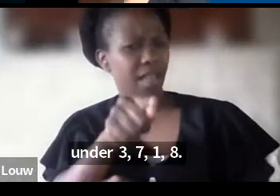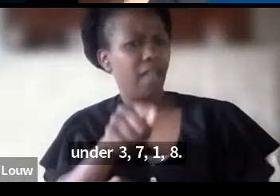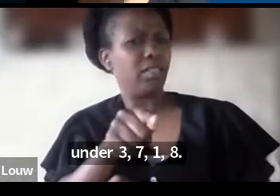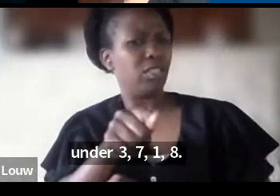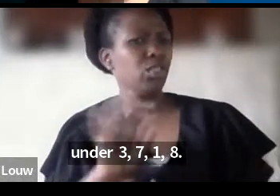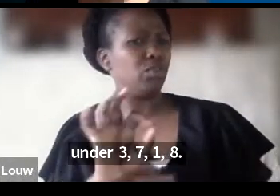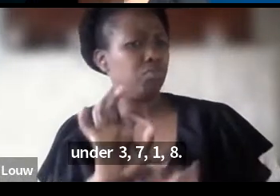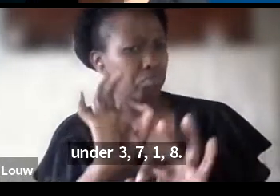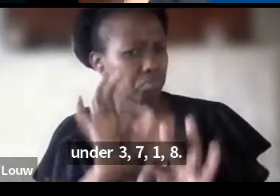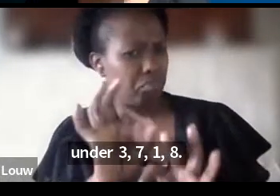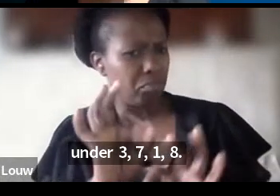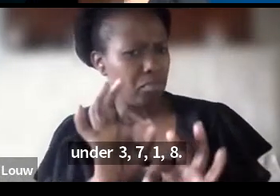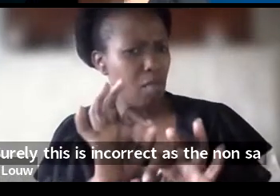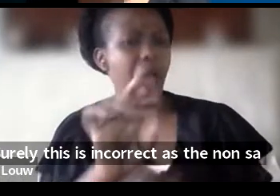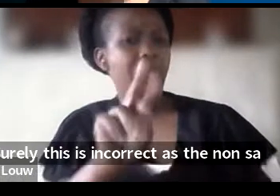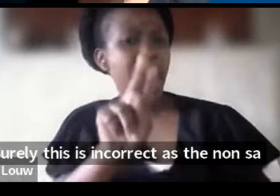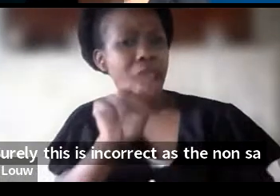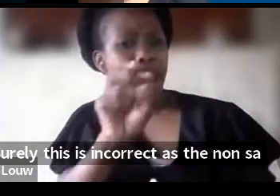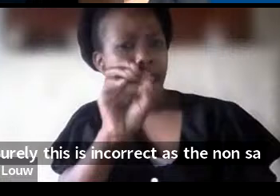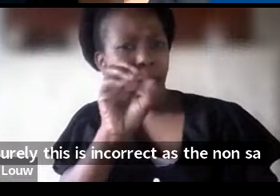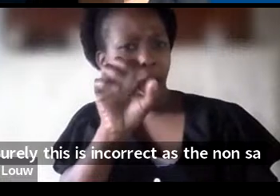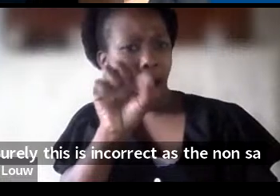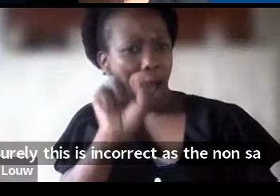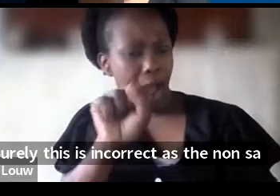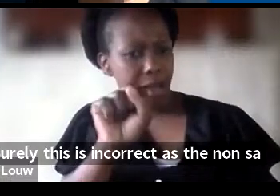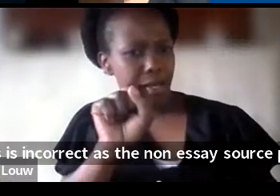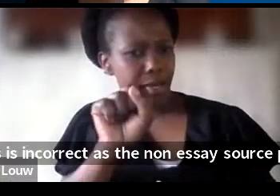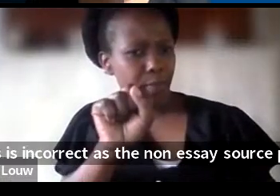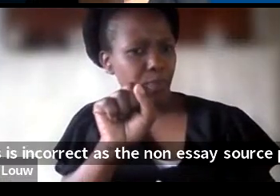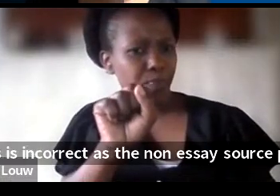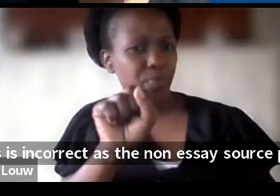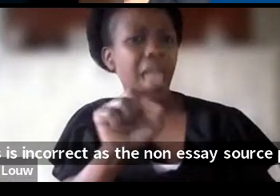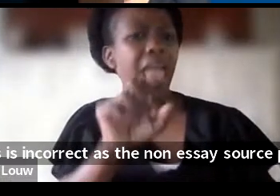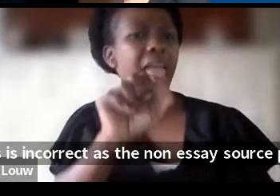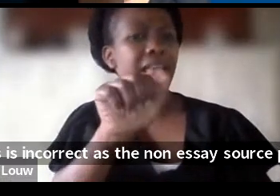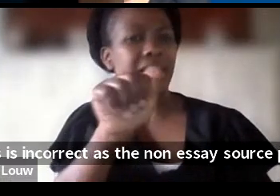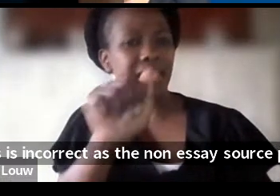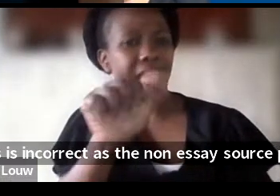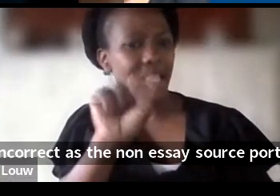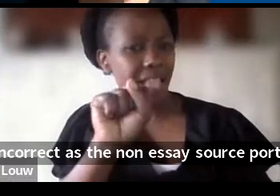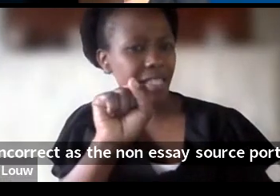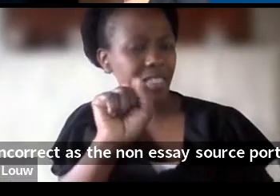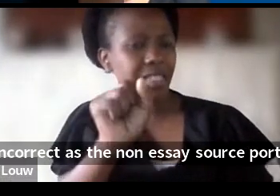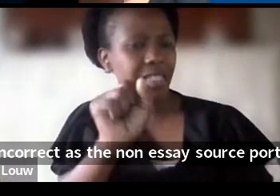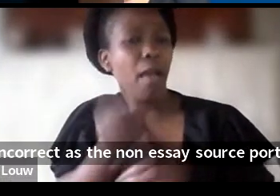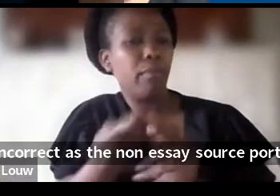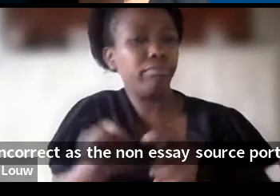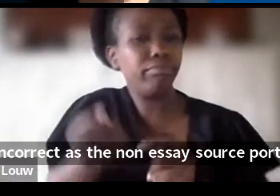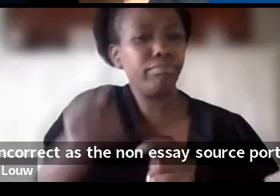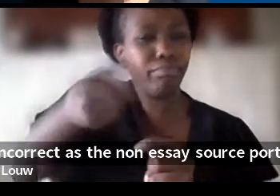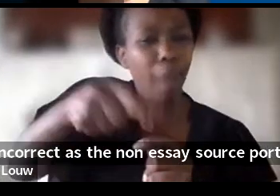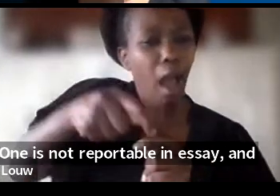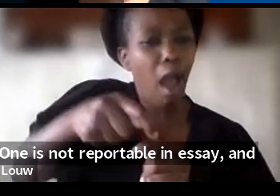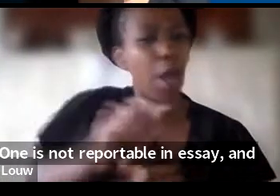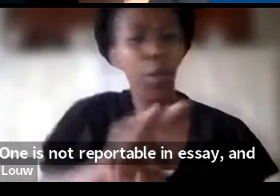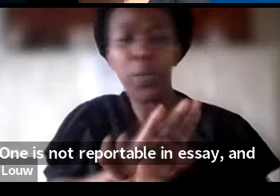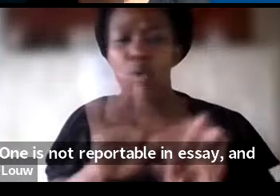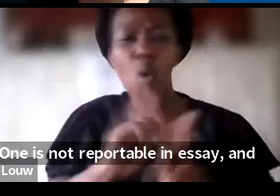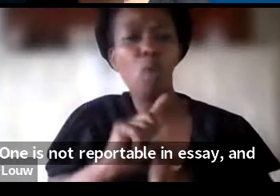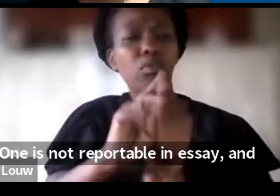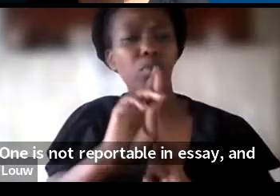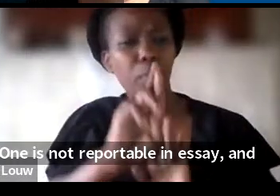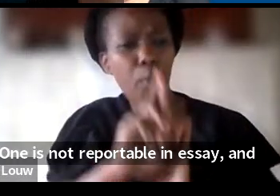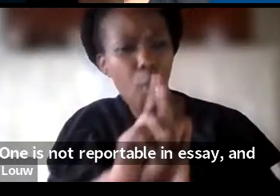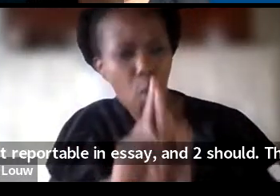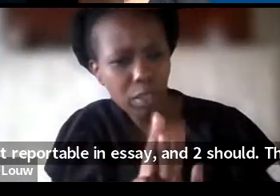-SA source portion, one, is not reportable in SA, and two, should then at least be reported under a